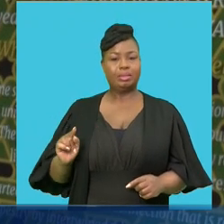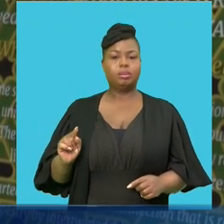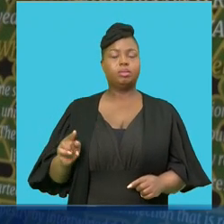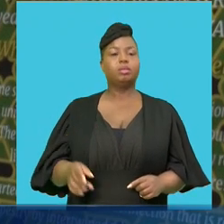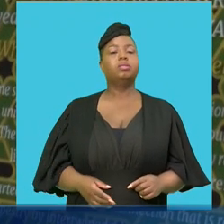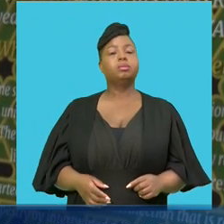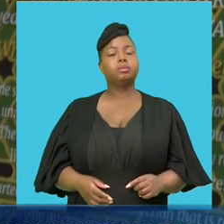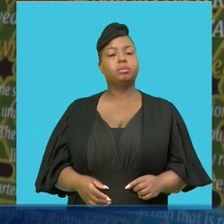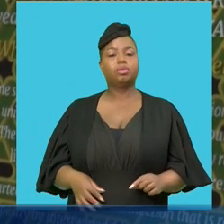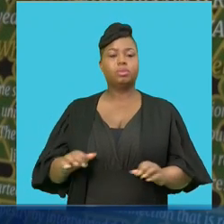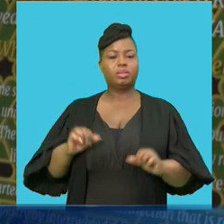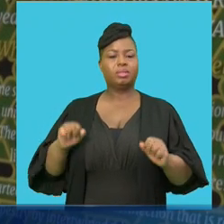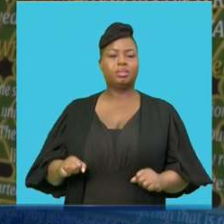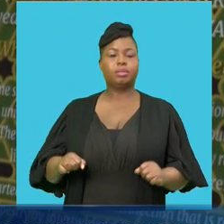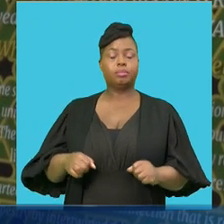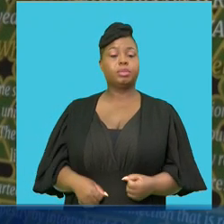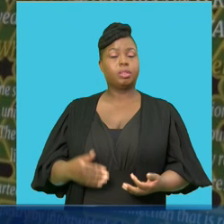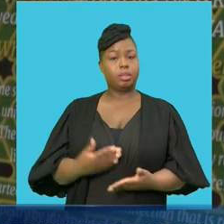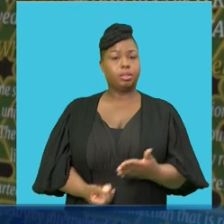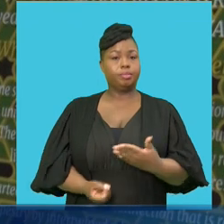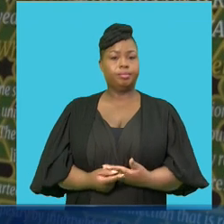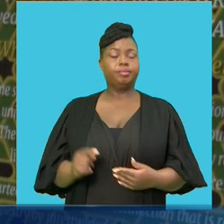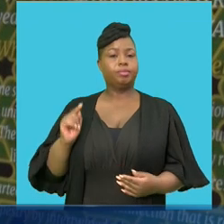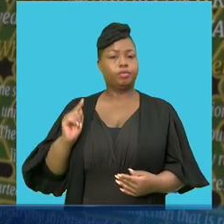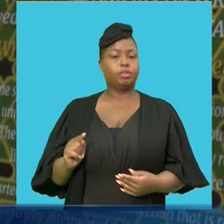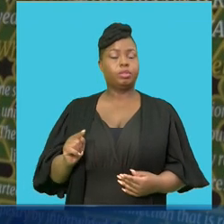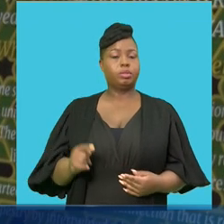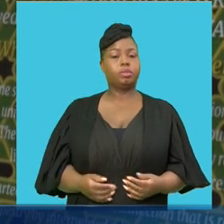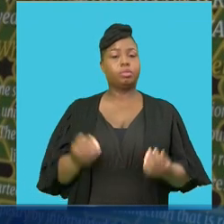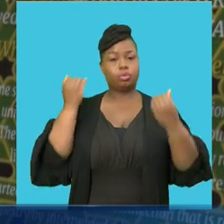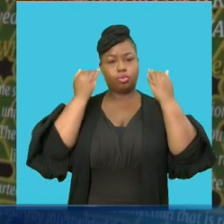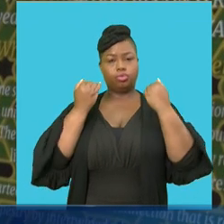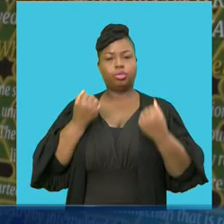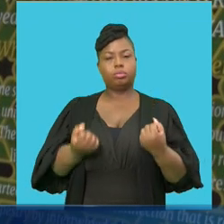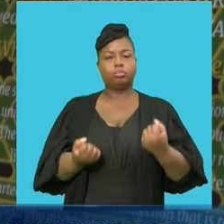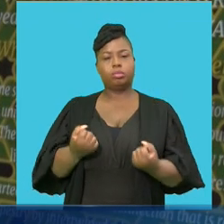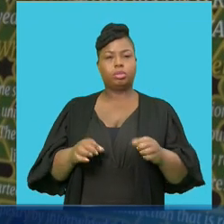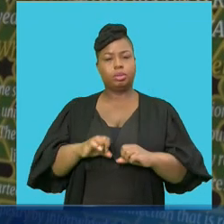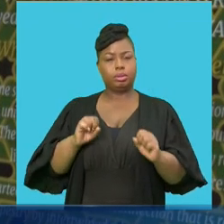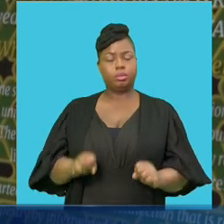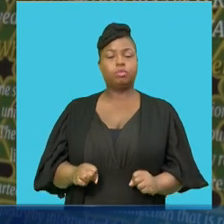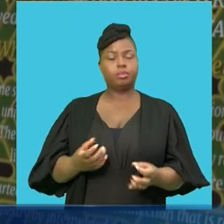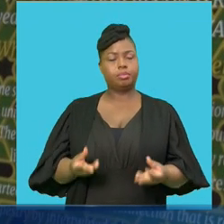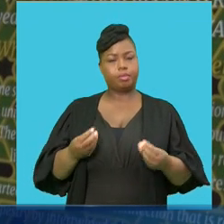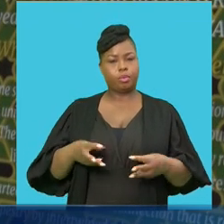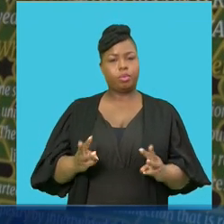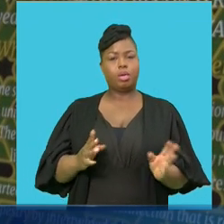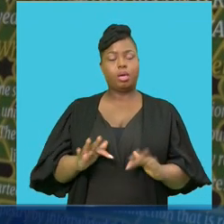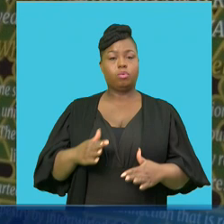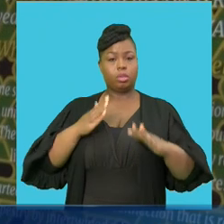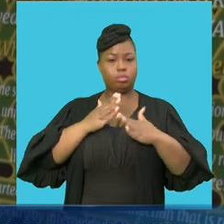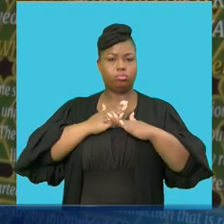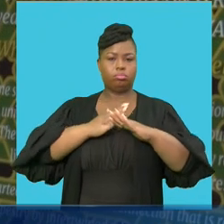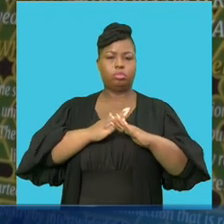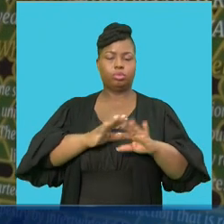constrain the system of this country in terms of the judicial system we find a way of curbing it than to